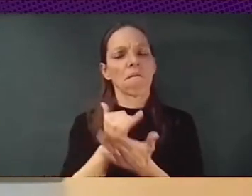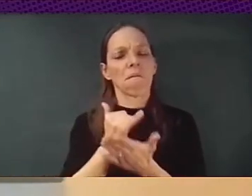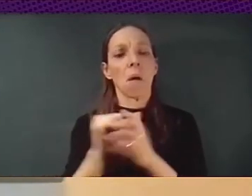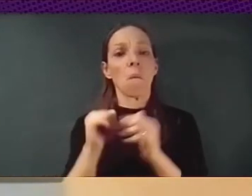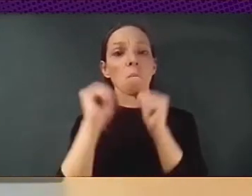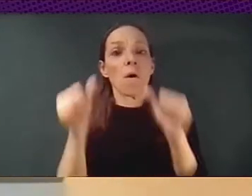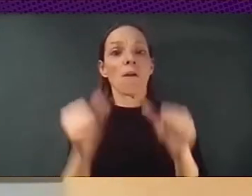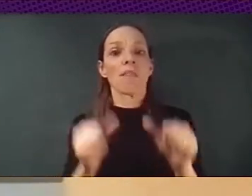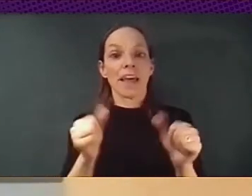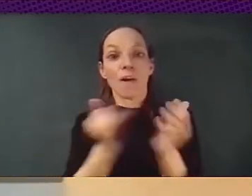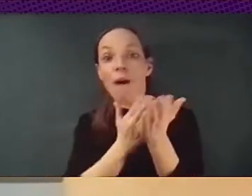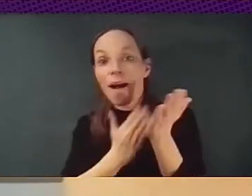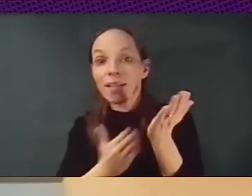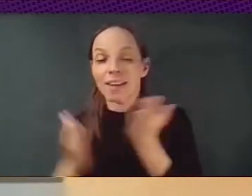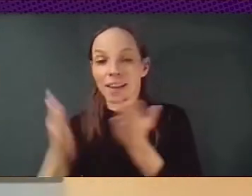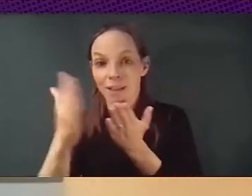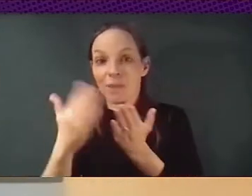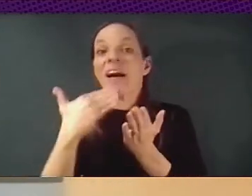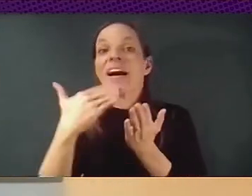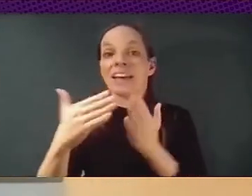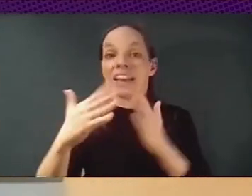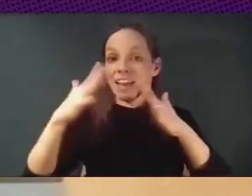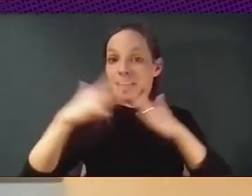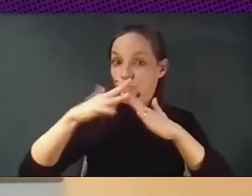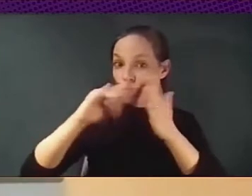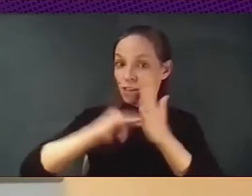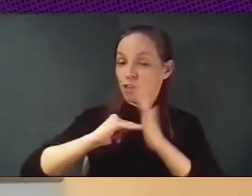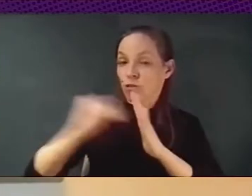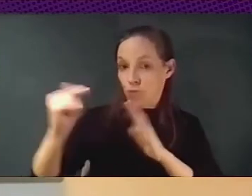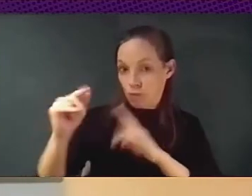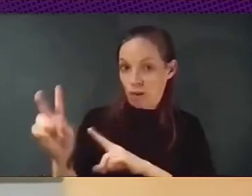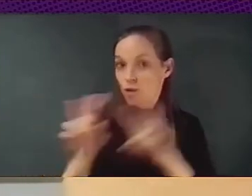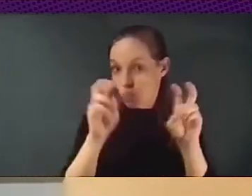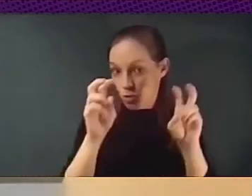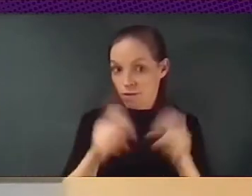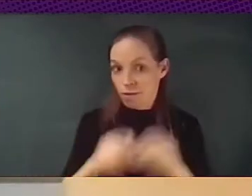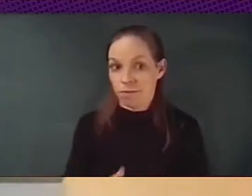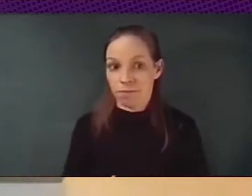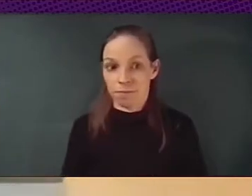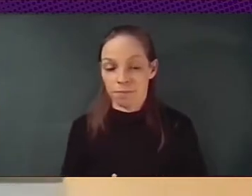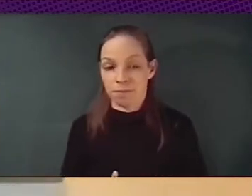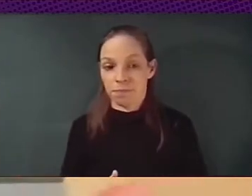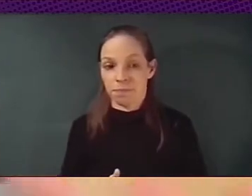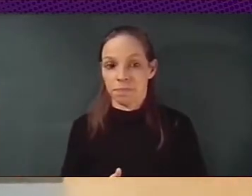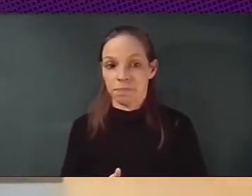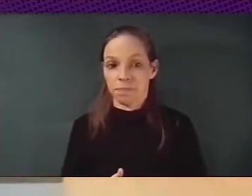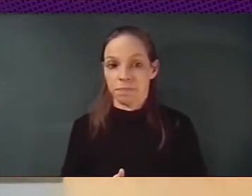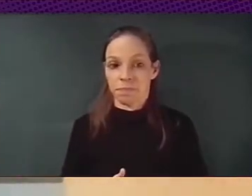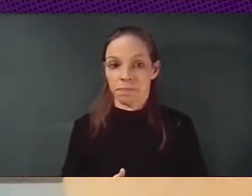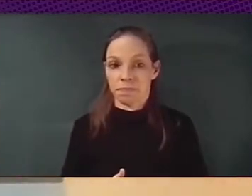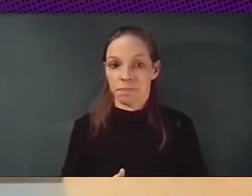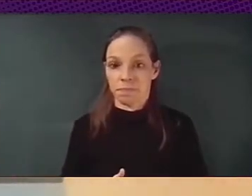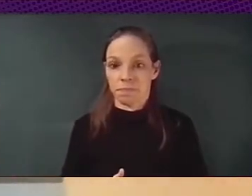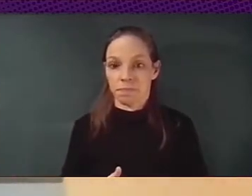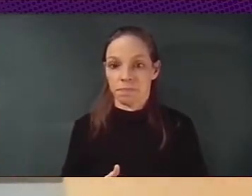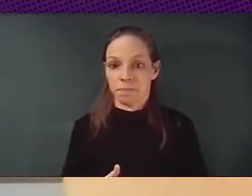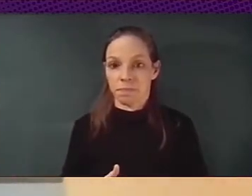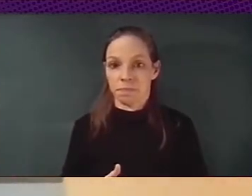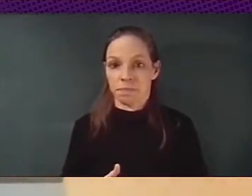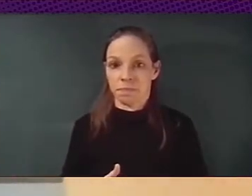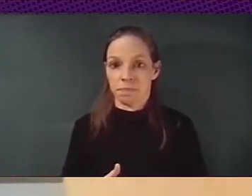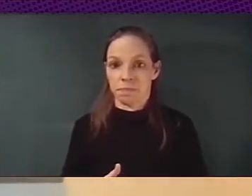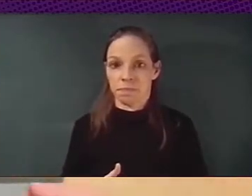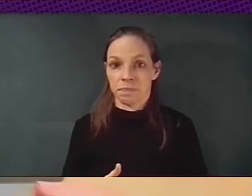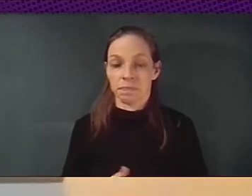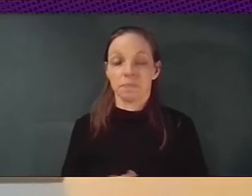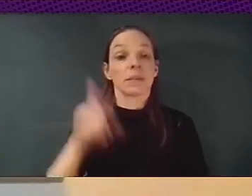infrastructures, and and then to put pressure so that these models can scale up at the European level,